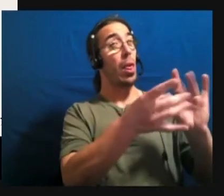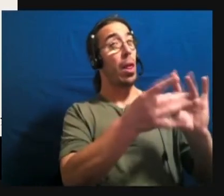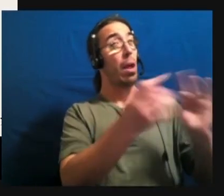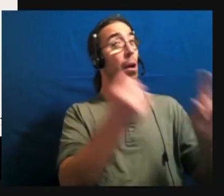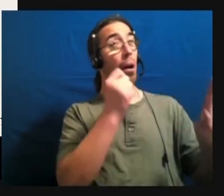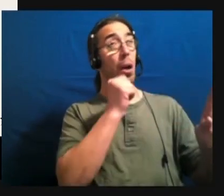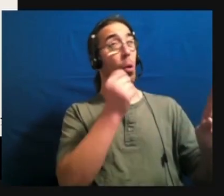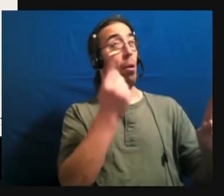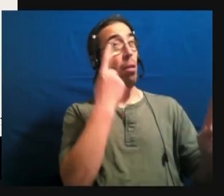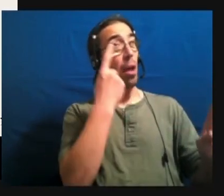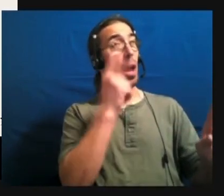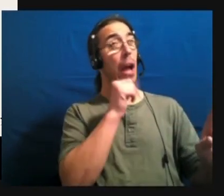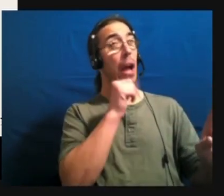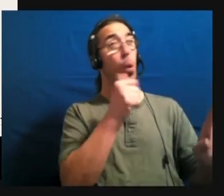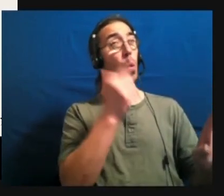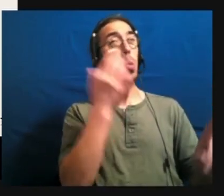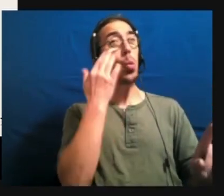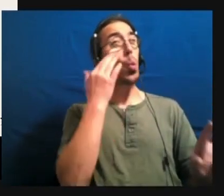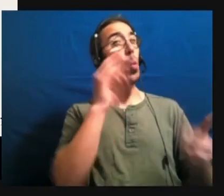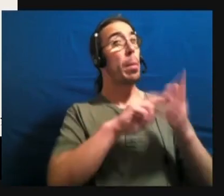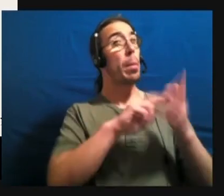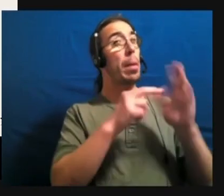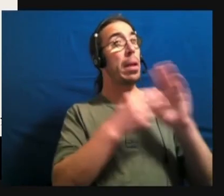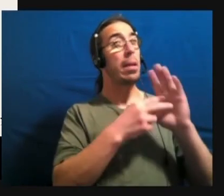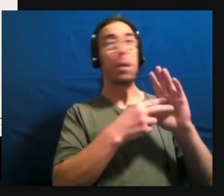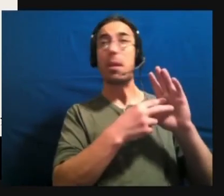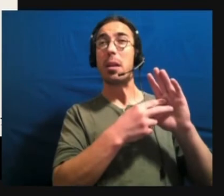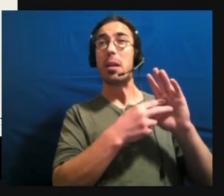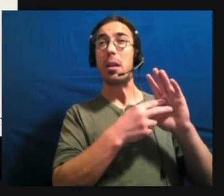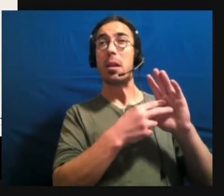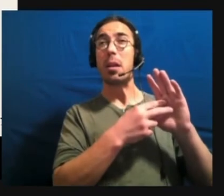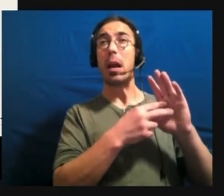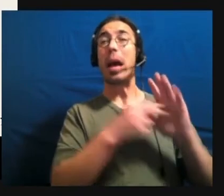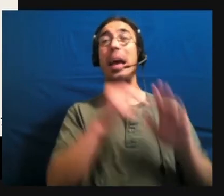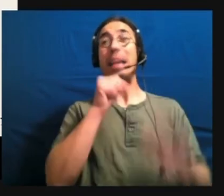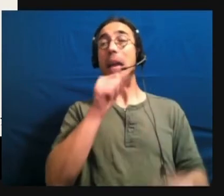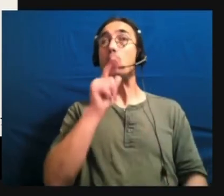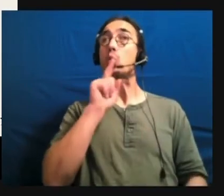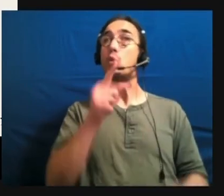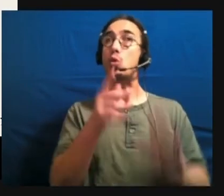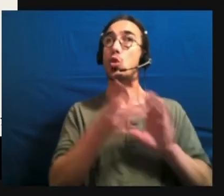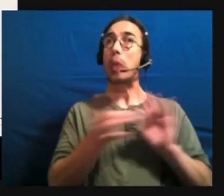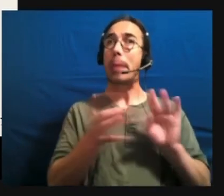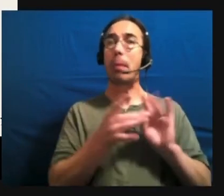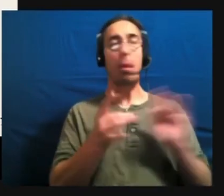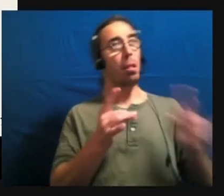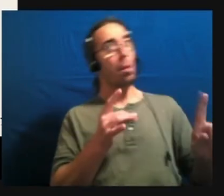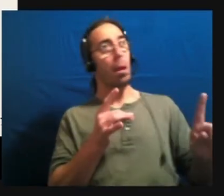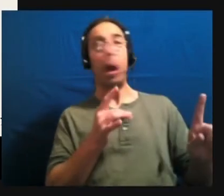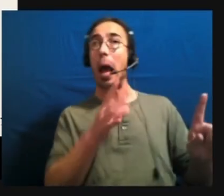context to realize that it's a colloquialism, not a literal statement. I will take it literally.